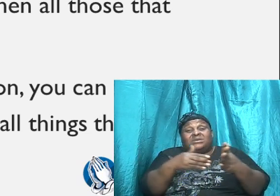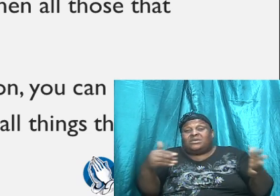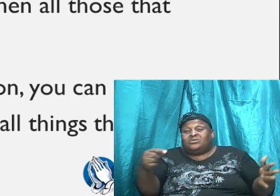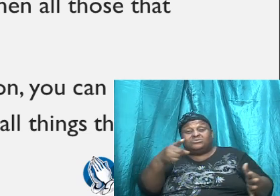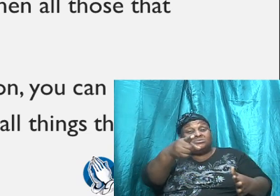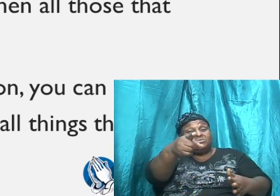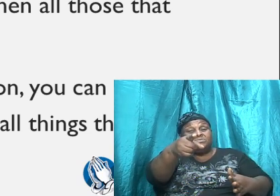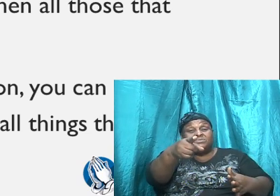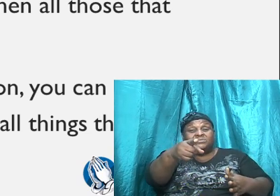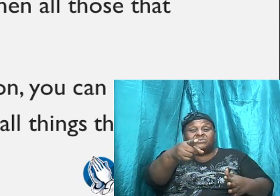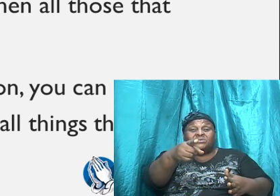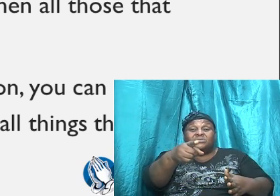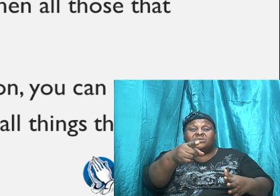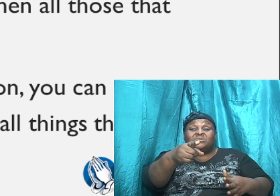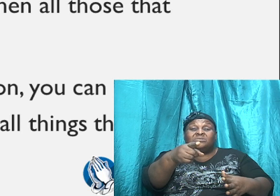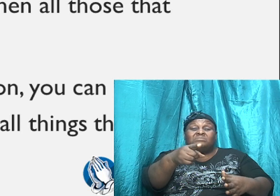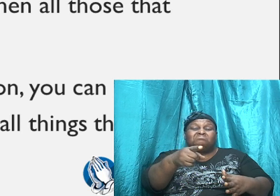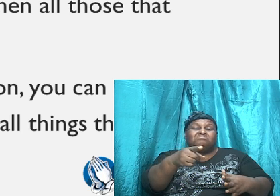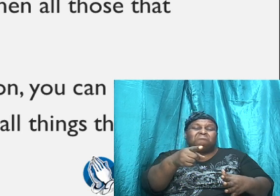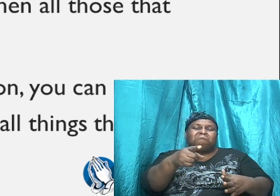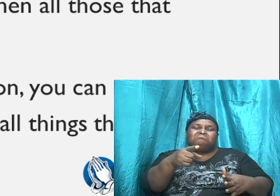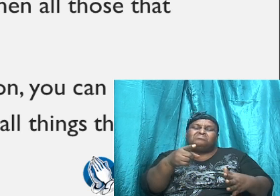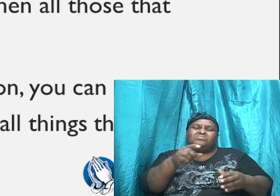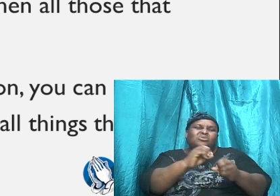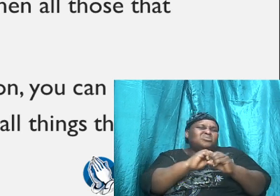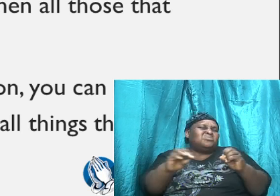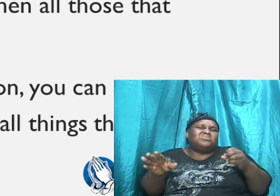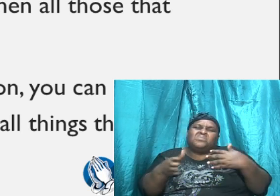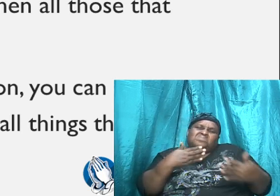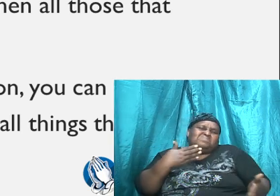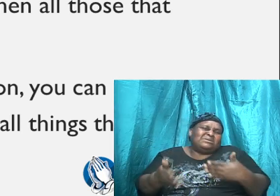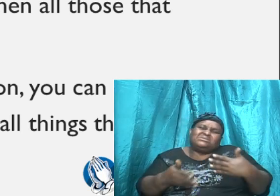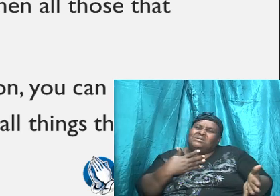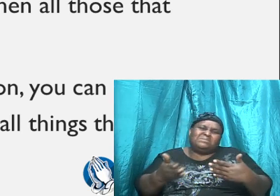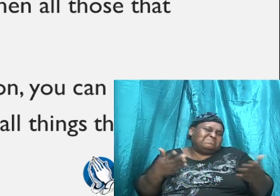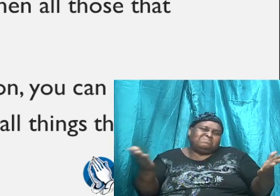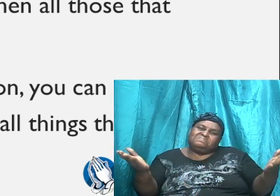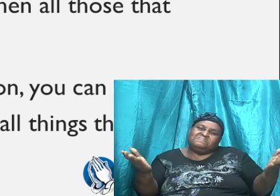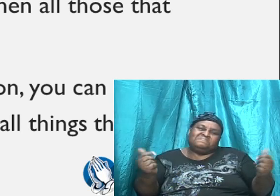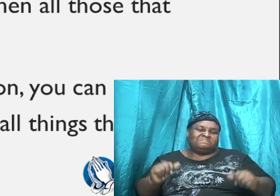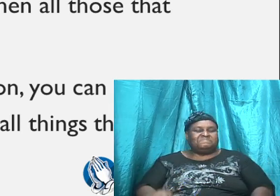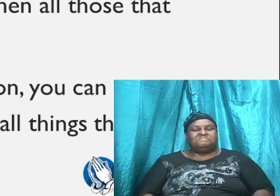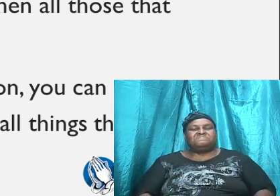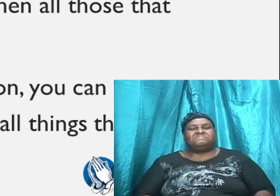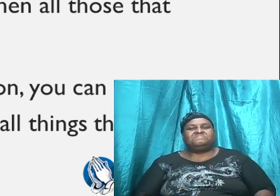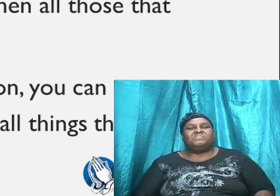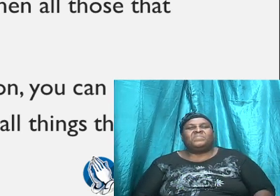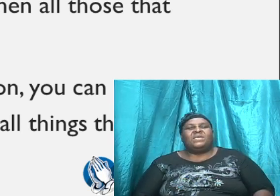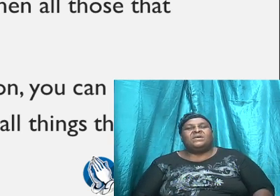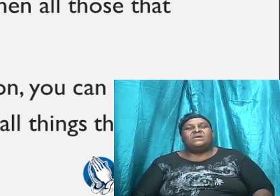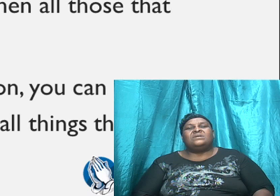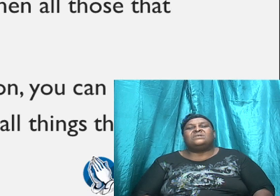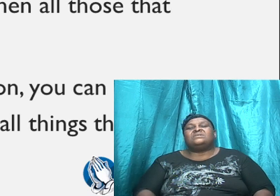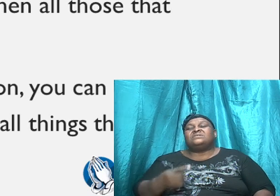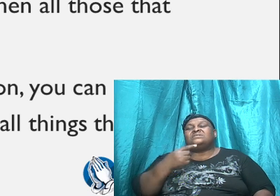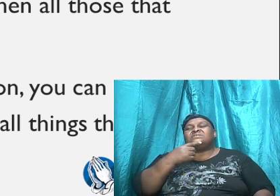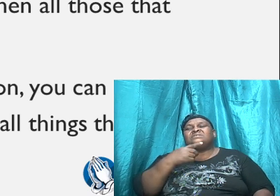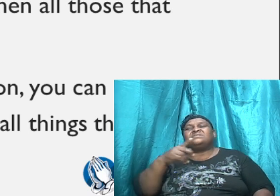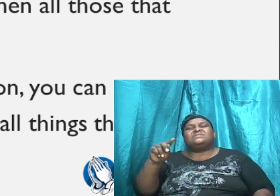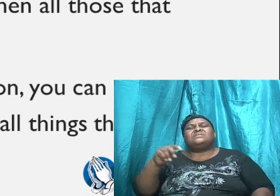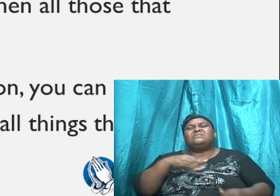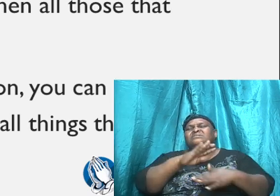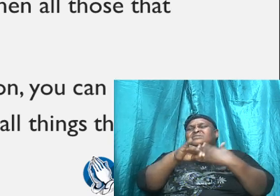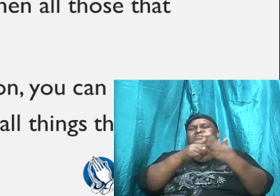you are really irrelevant. Because, as I said before, the omnipotent God, the